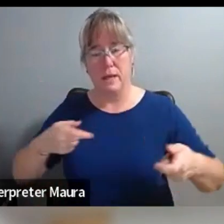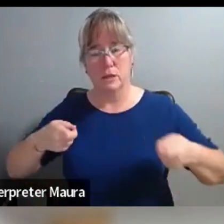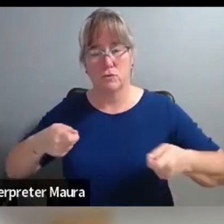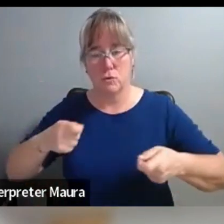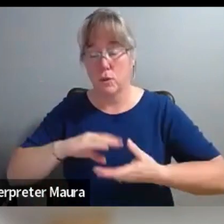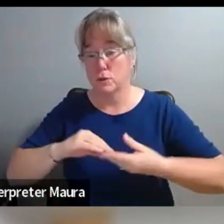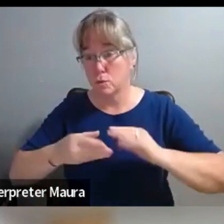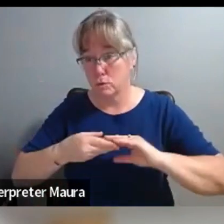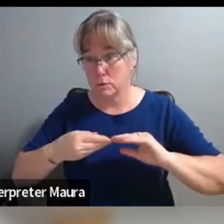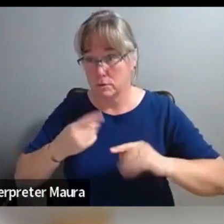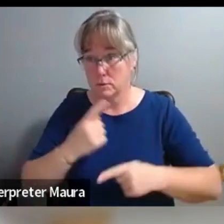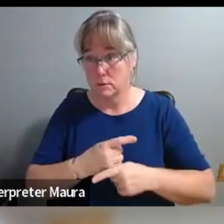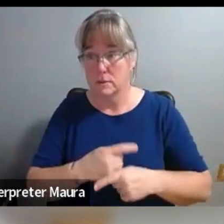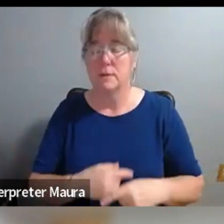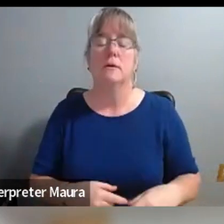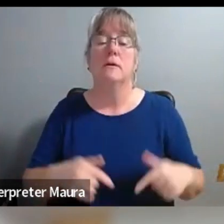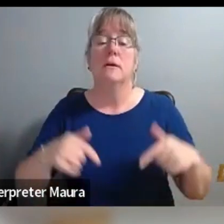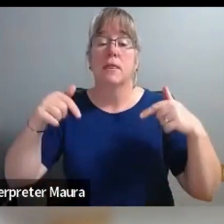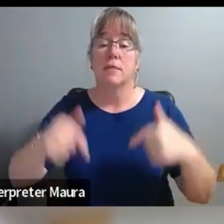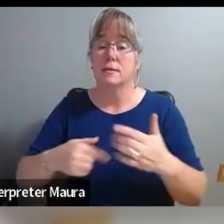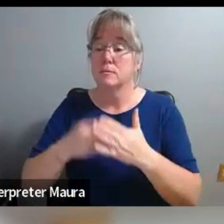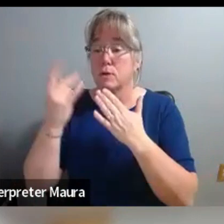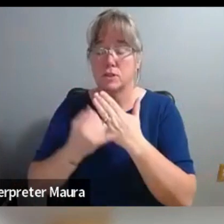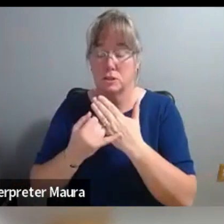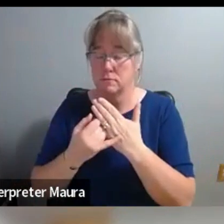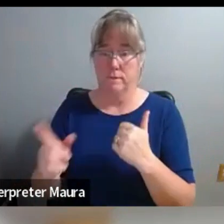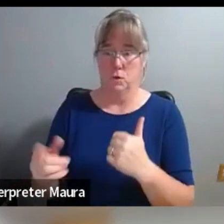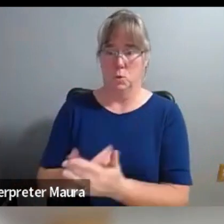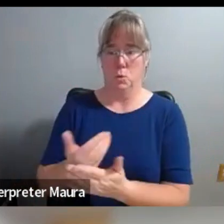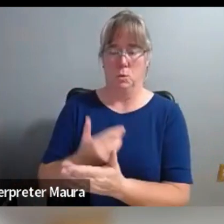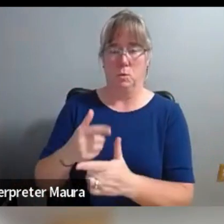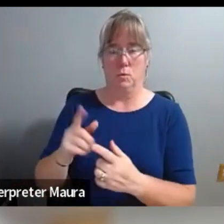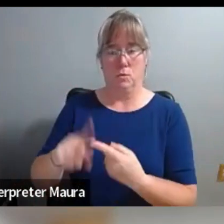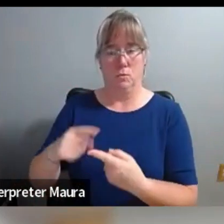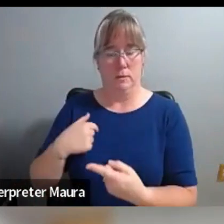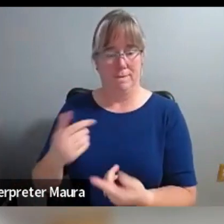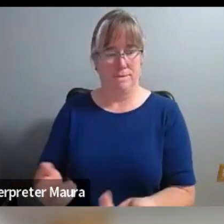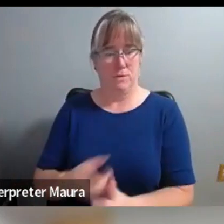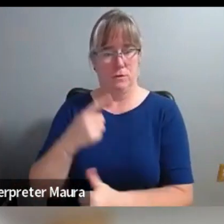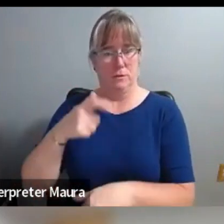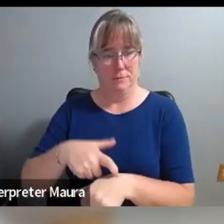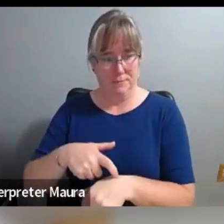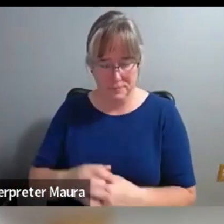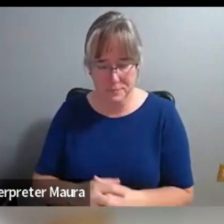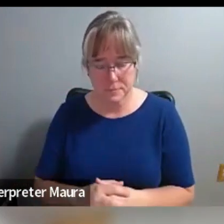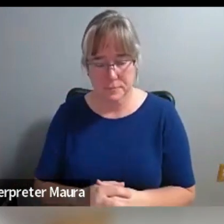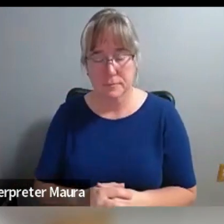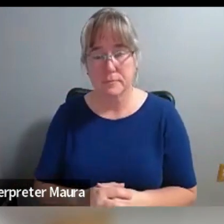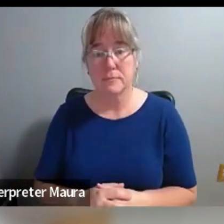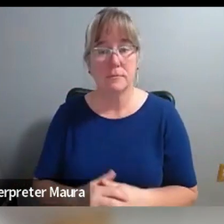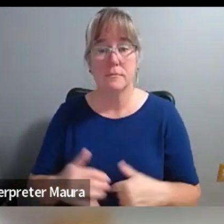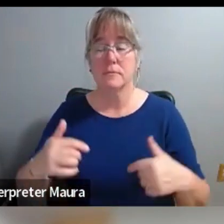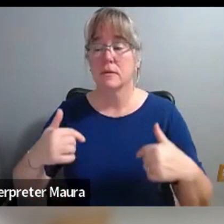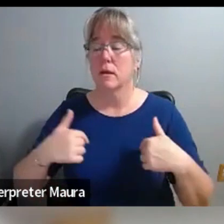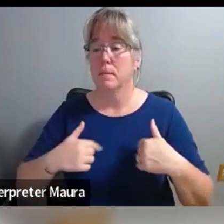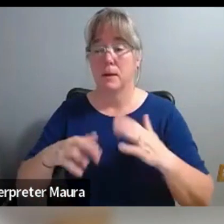And so this project was unlike any I'd ever participated in before. It was essential not to be the